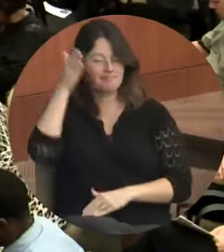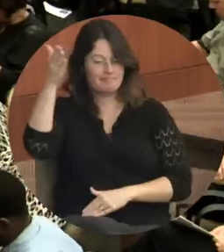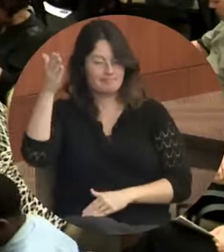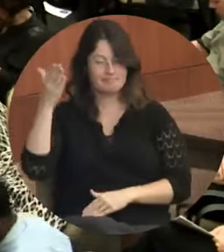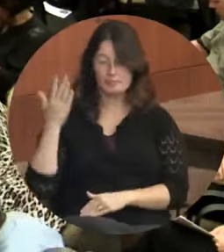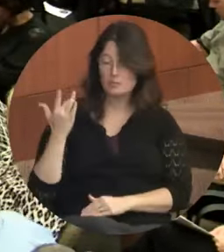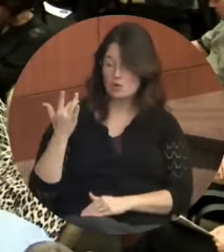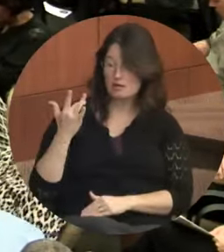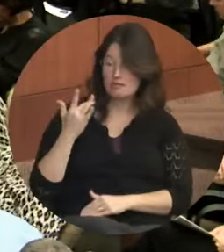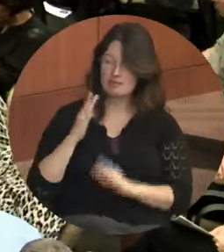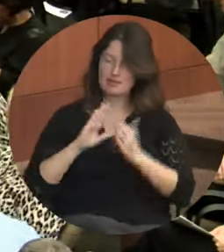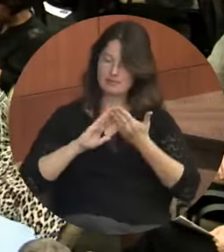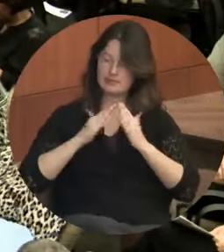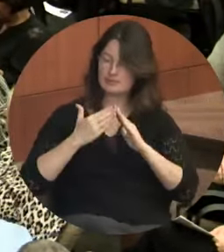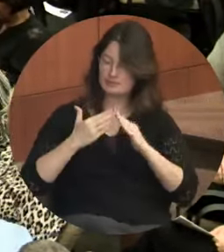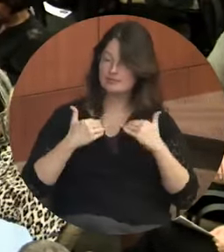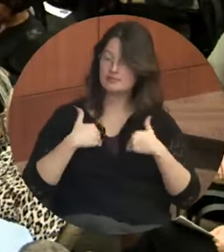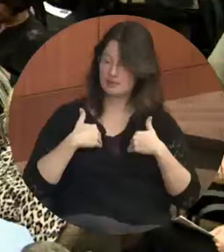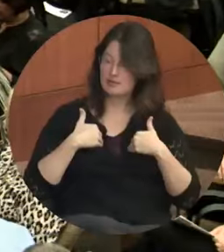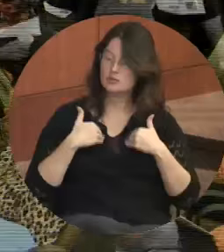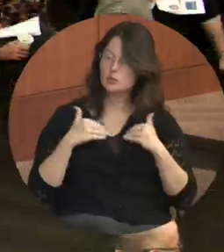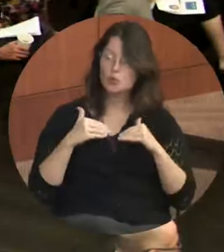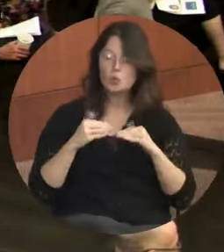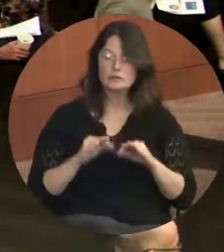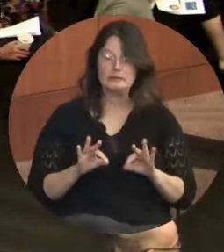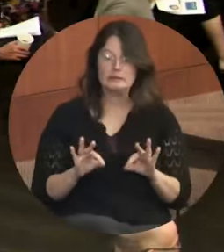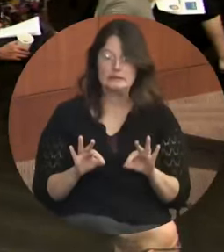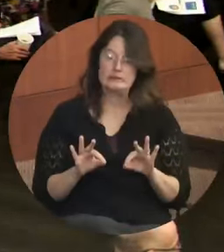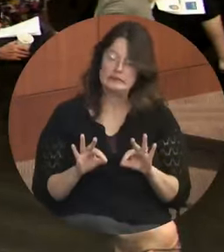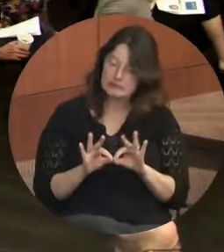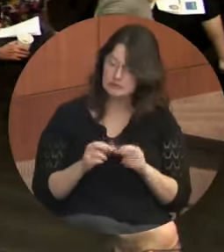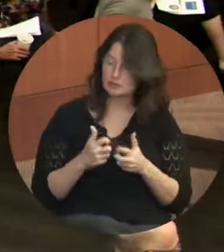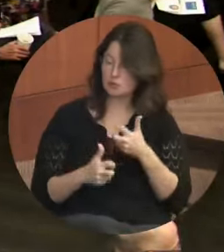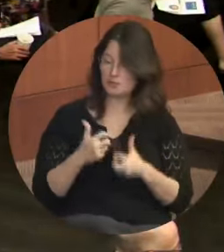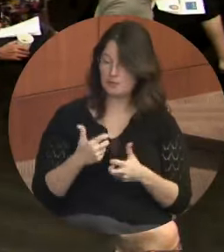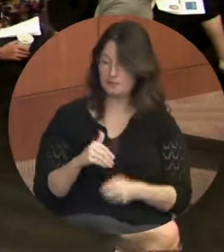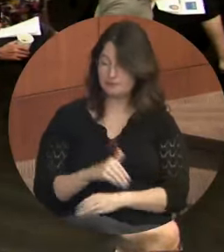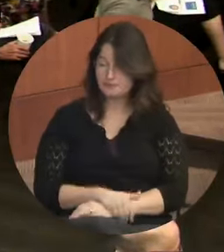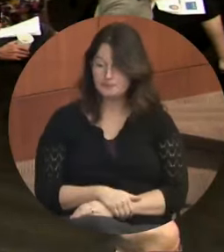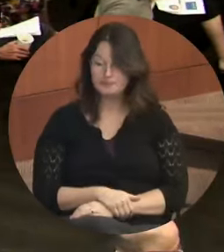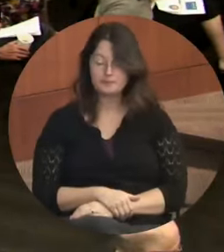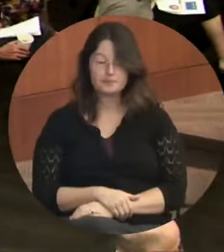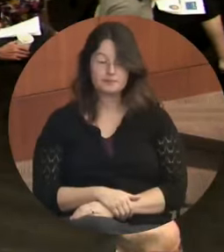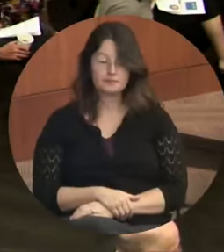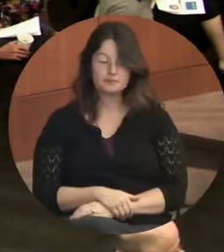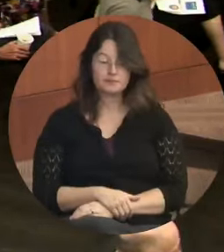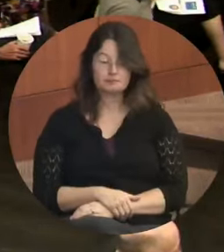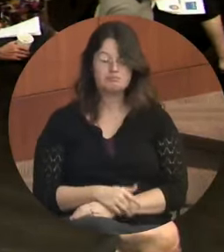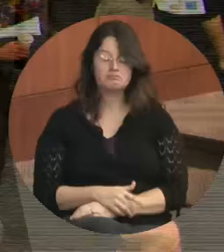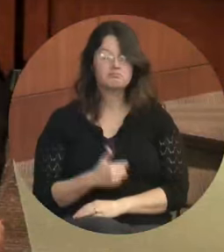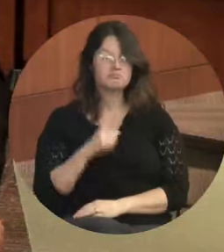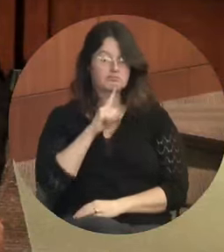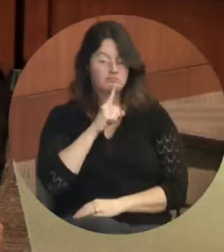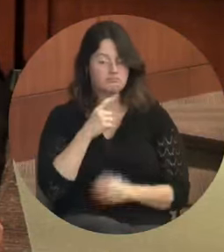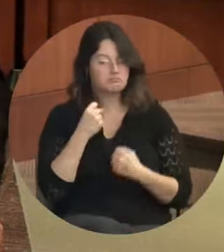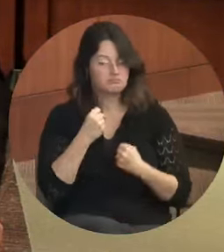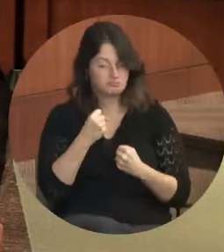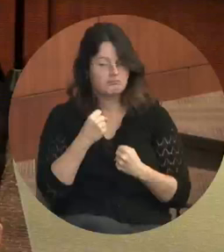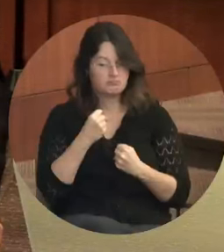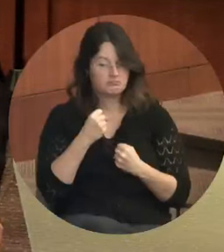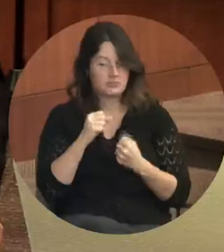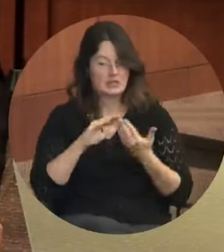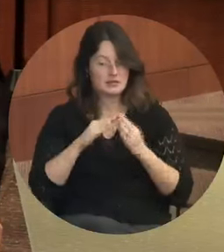confronting a significant problem. And I'm quite certain that city government